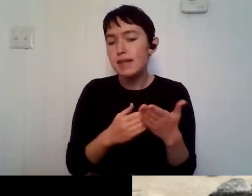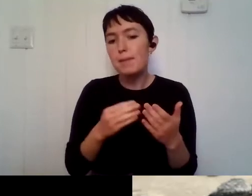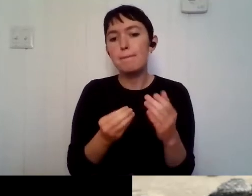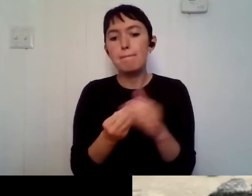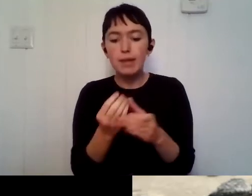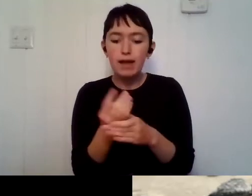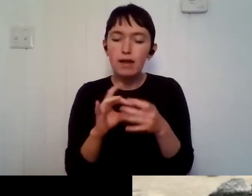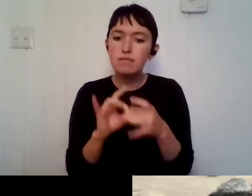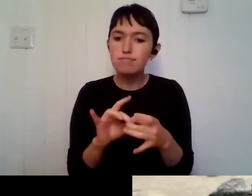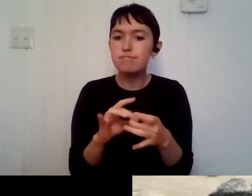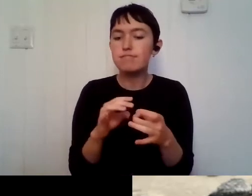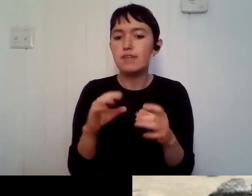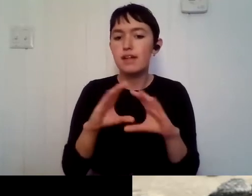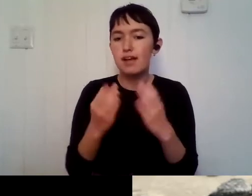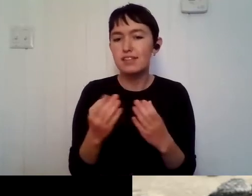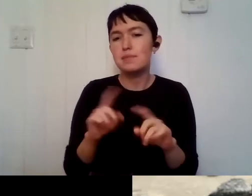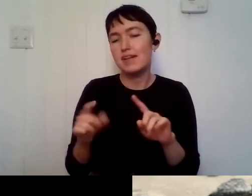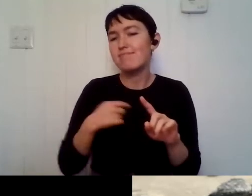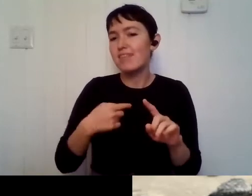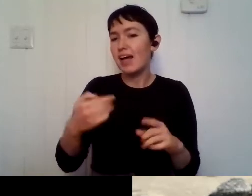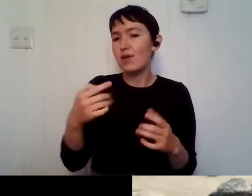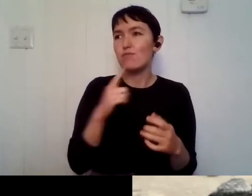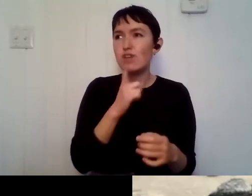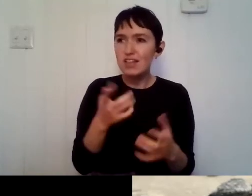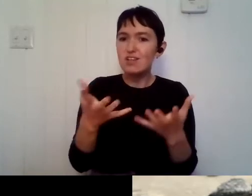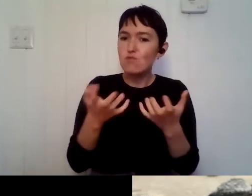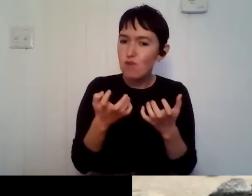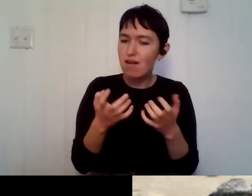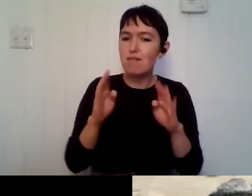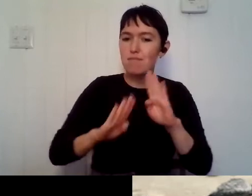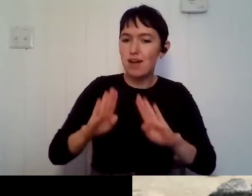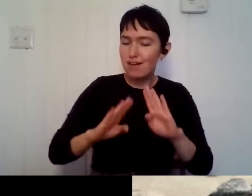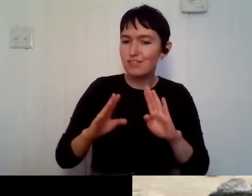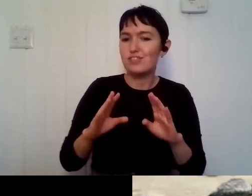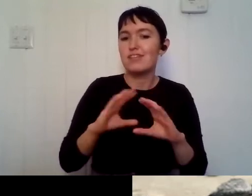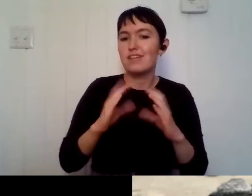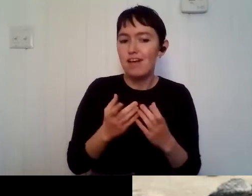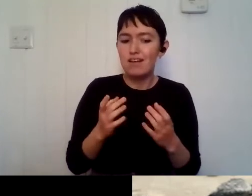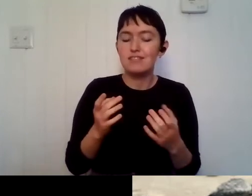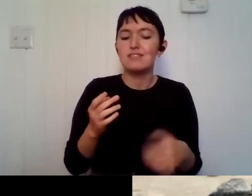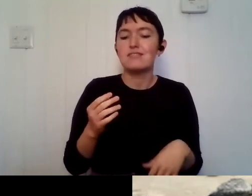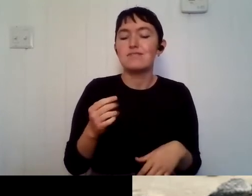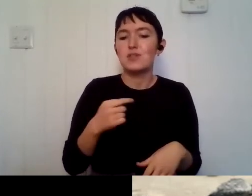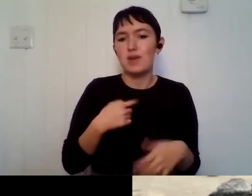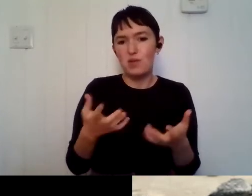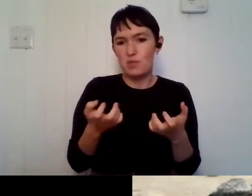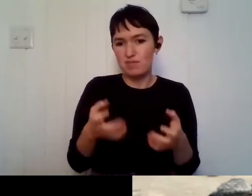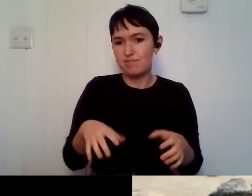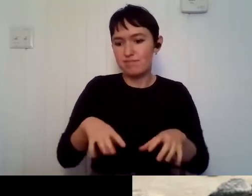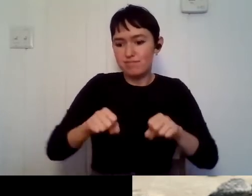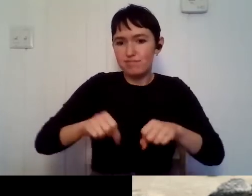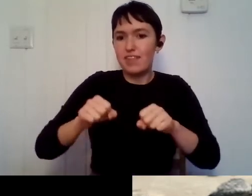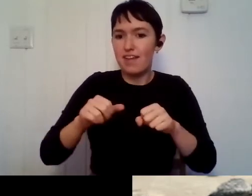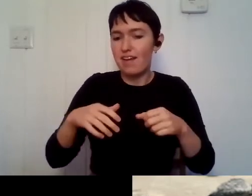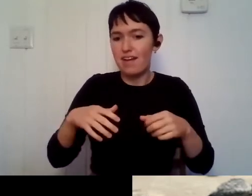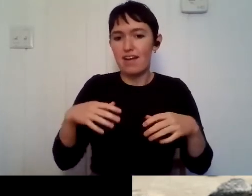to be a wildlife biologist. So I, at that time I thought, you know what, let's take as many animal classes that I could, um, because my school